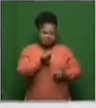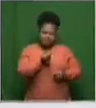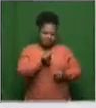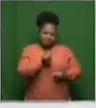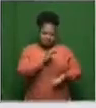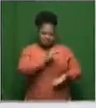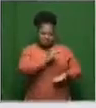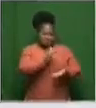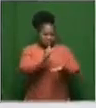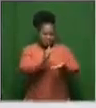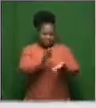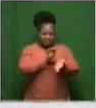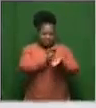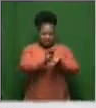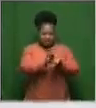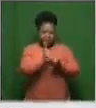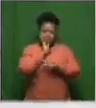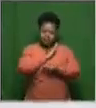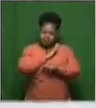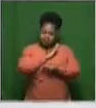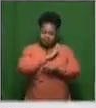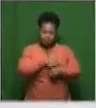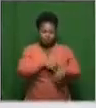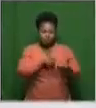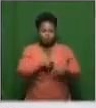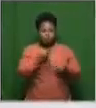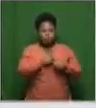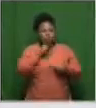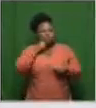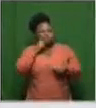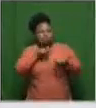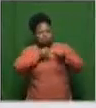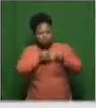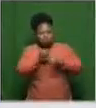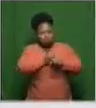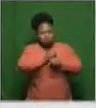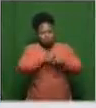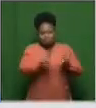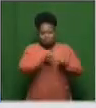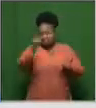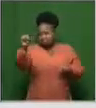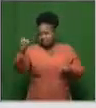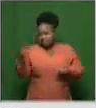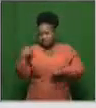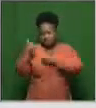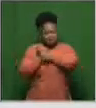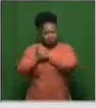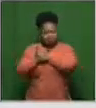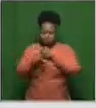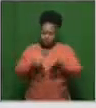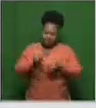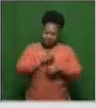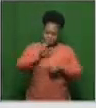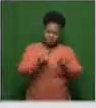kind of financing to be able to fund huge vaccine trials to the extent that they have been financing. Nevertheless,